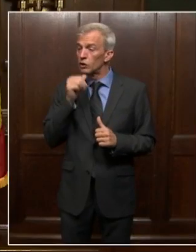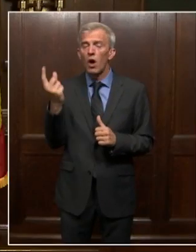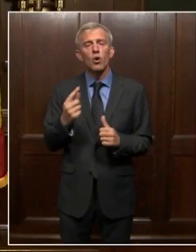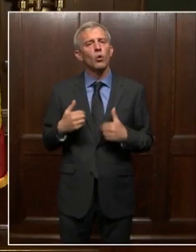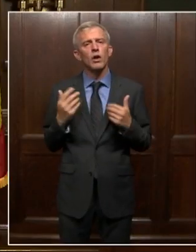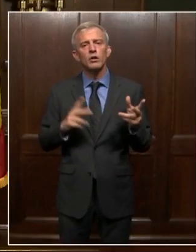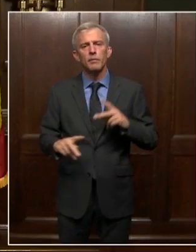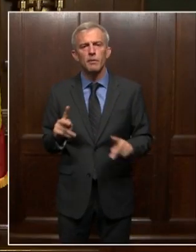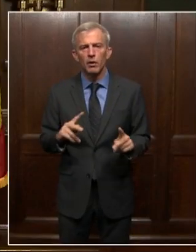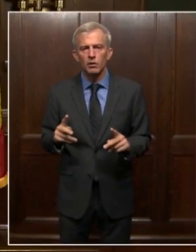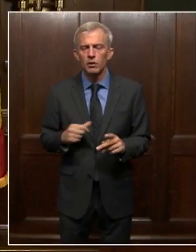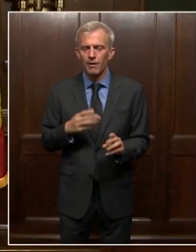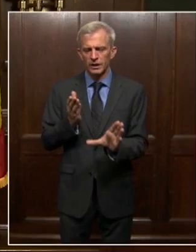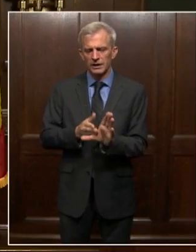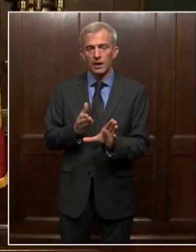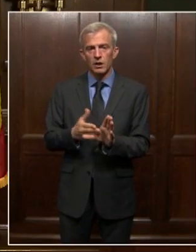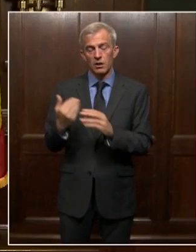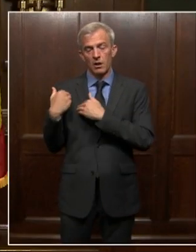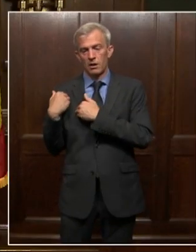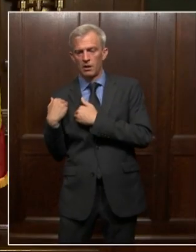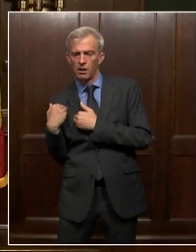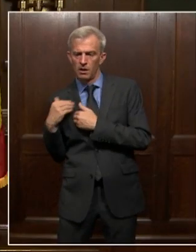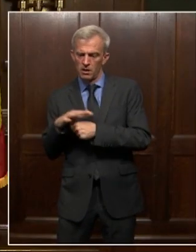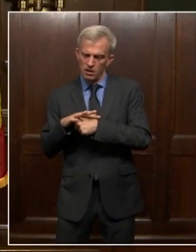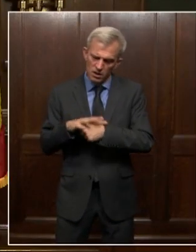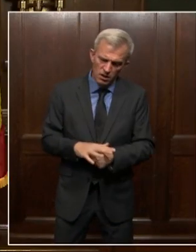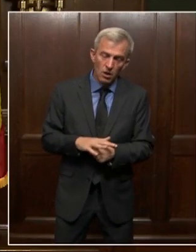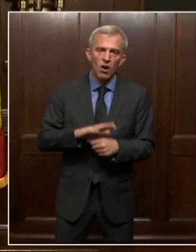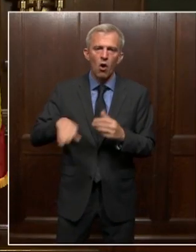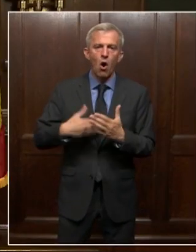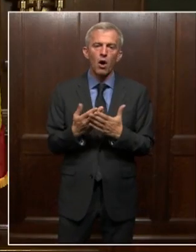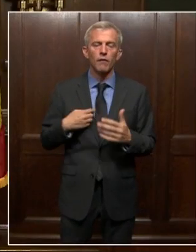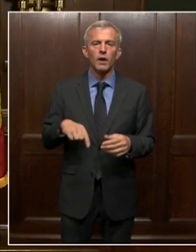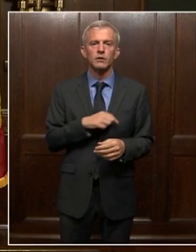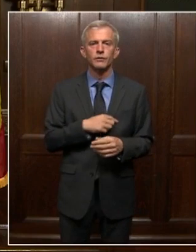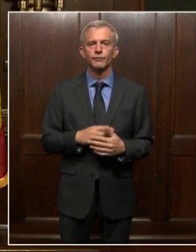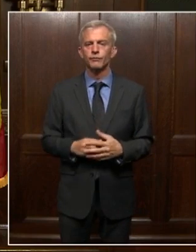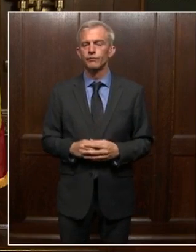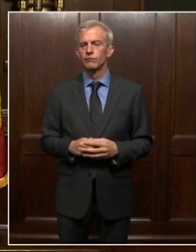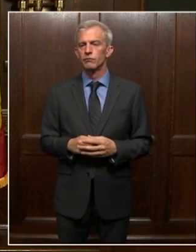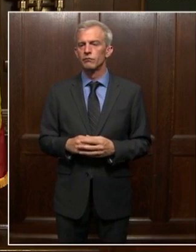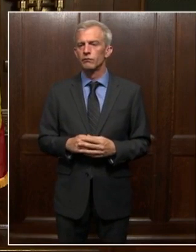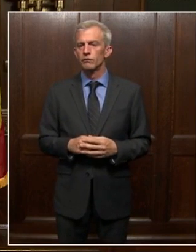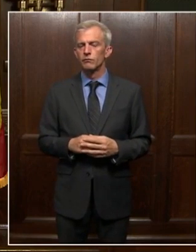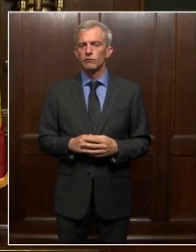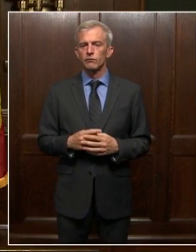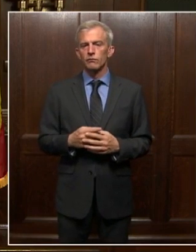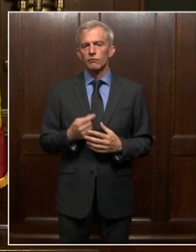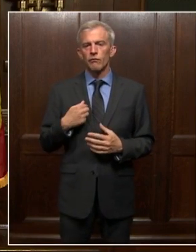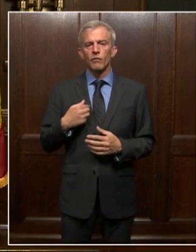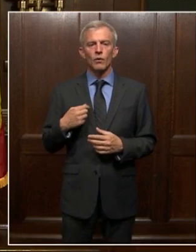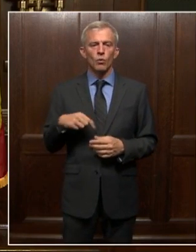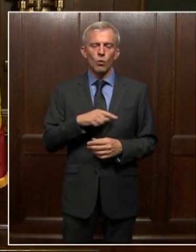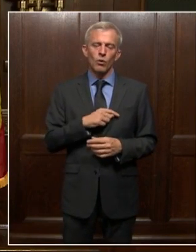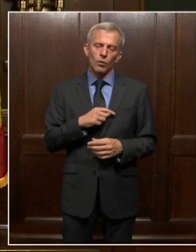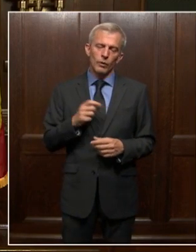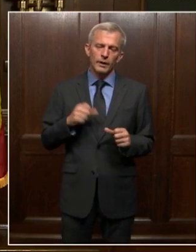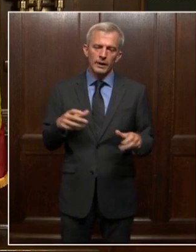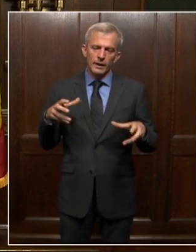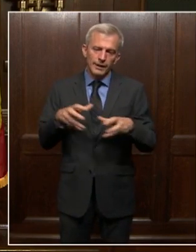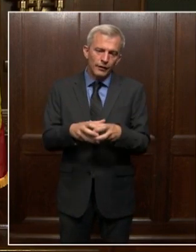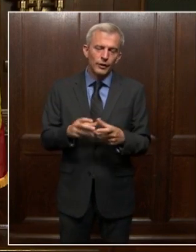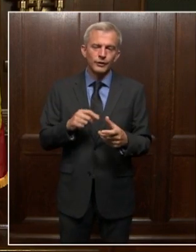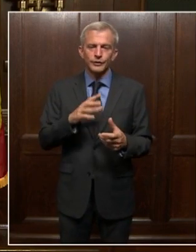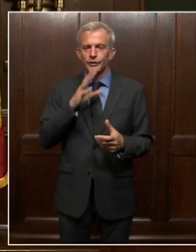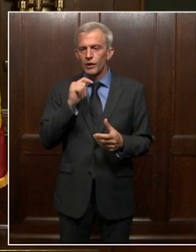The psychological burden of this pandemic is weighing on all of us and I always get together and just talk about the stats that you need to know,